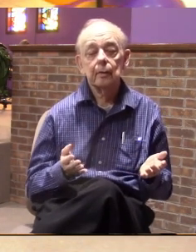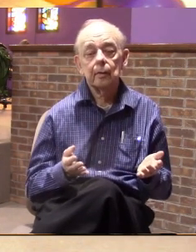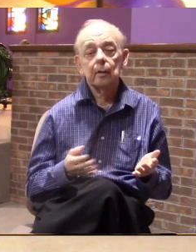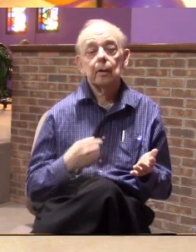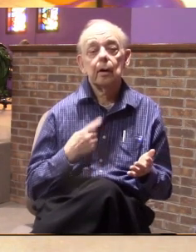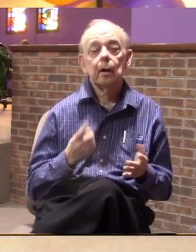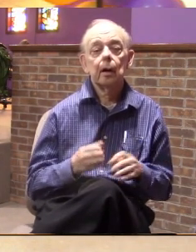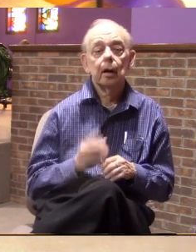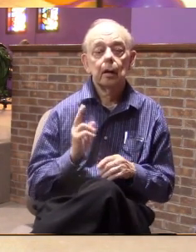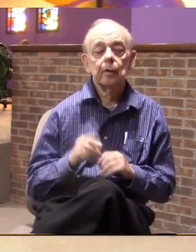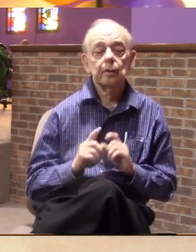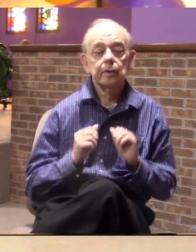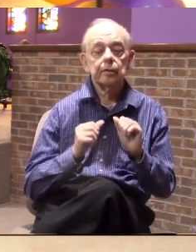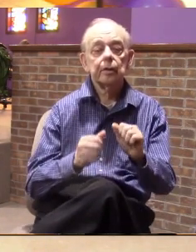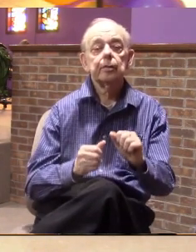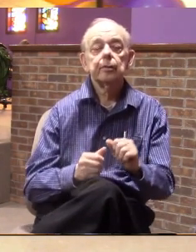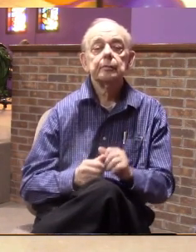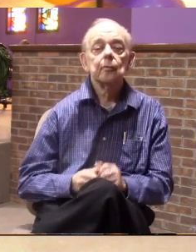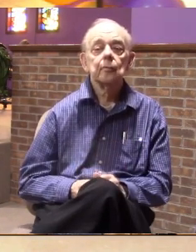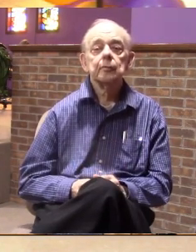We made up and we went on.